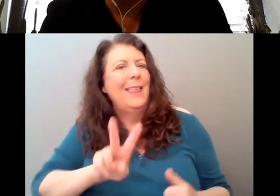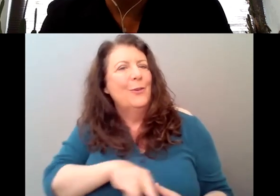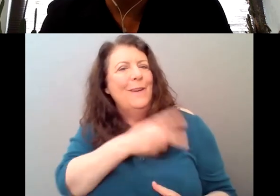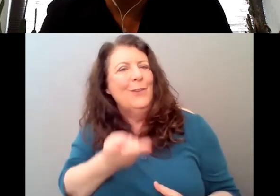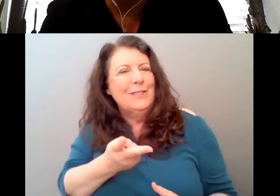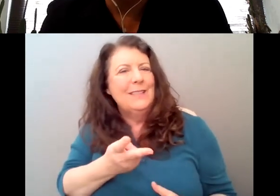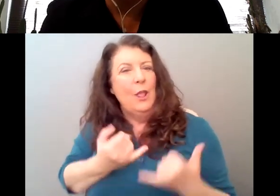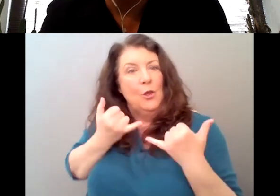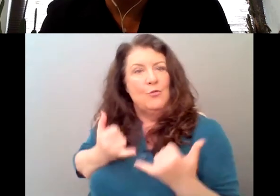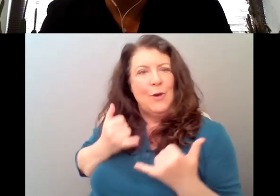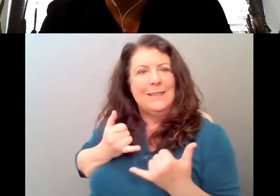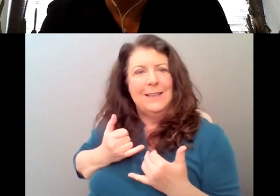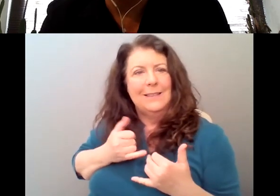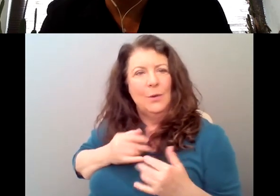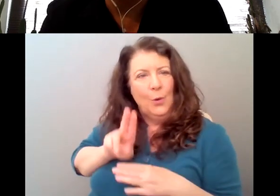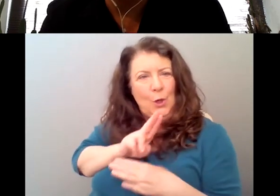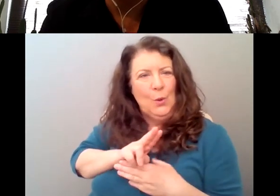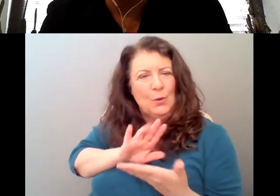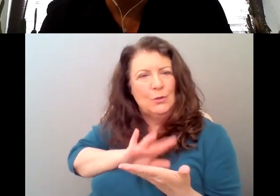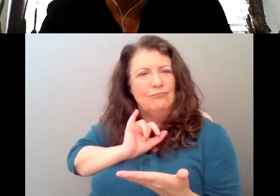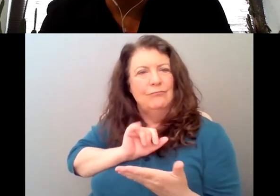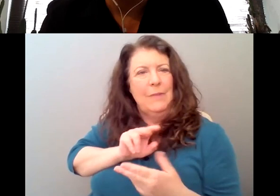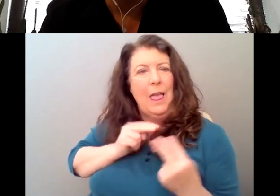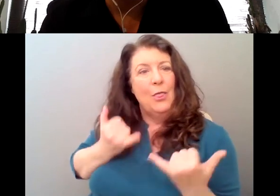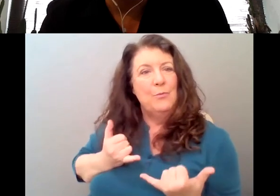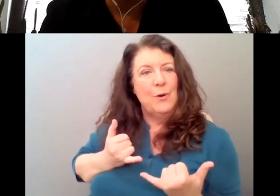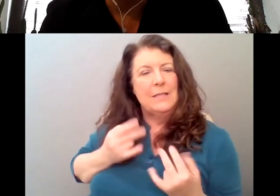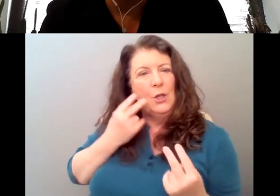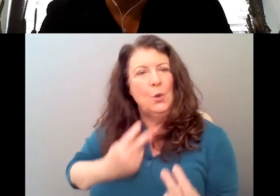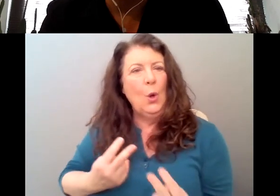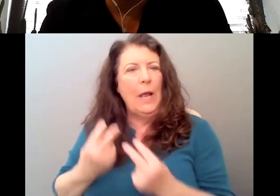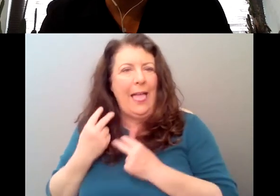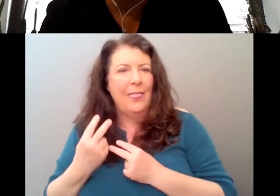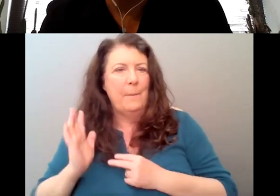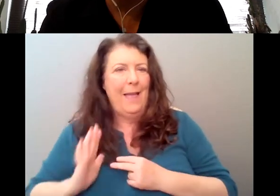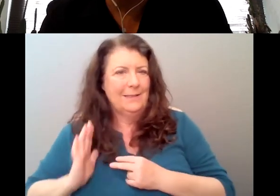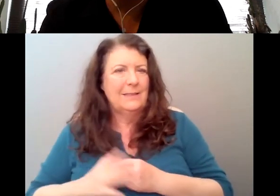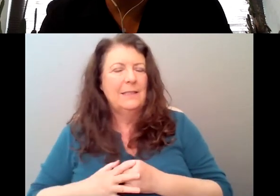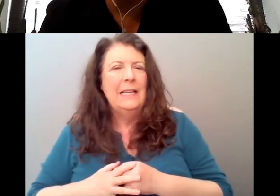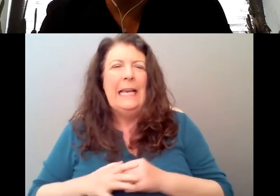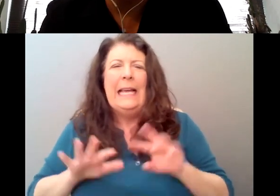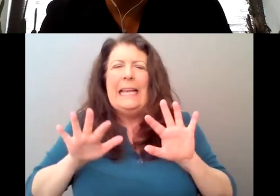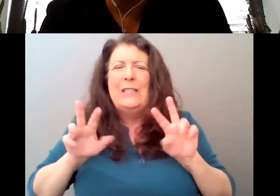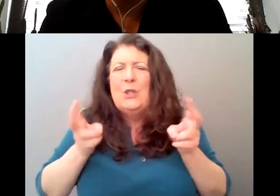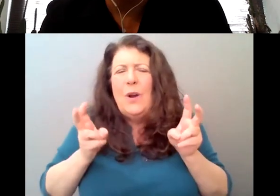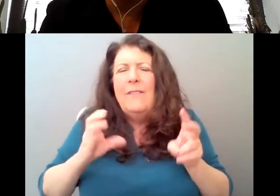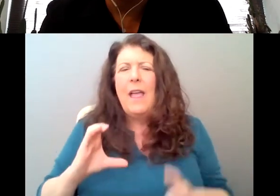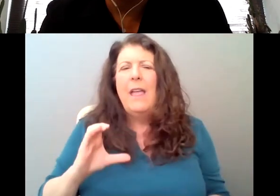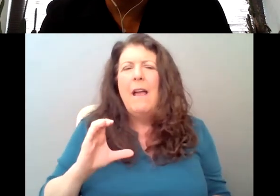it's in, in, in, some ways, it's like a comedy of manners about how insane